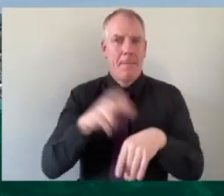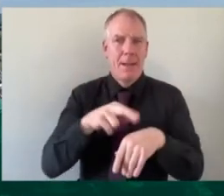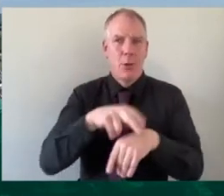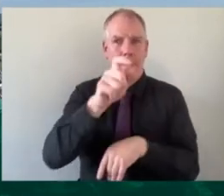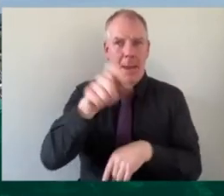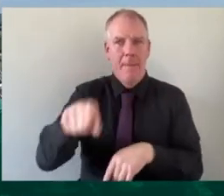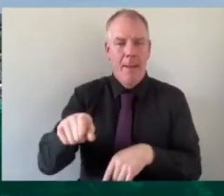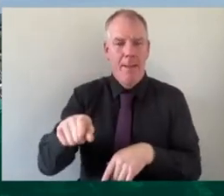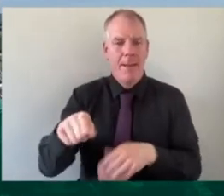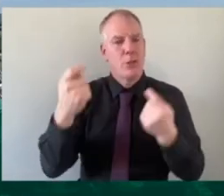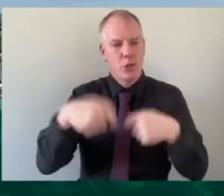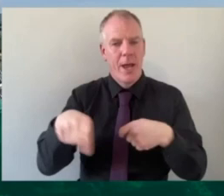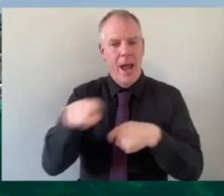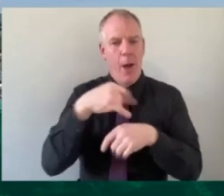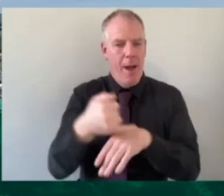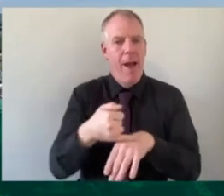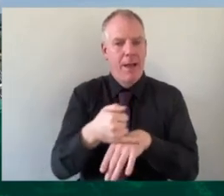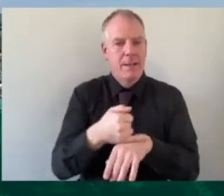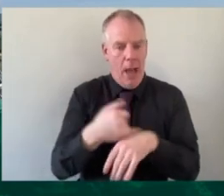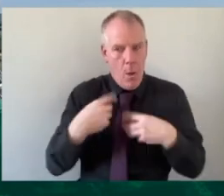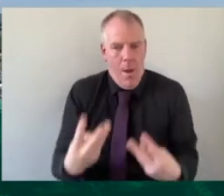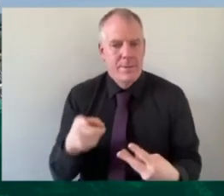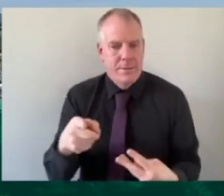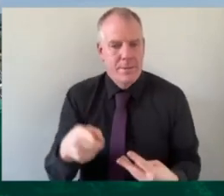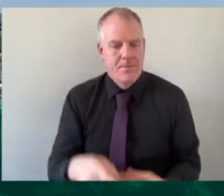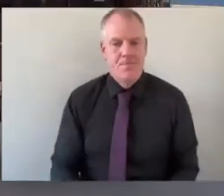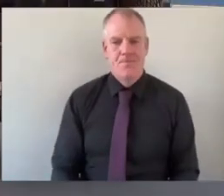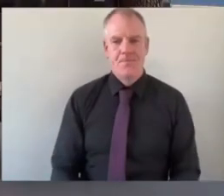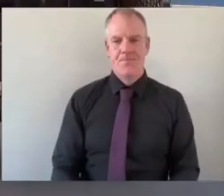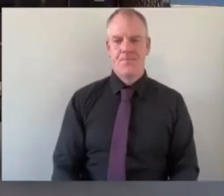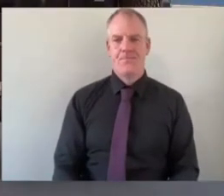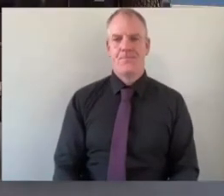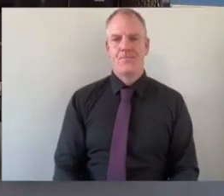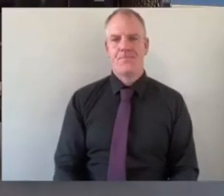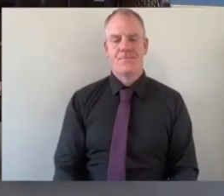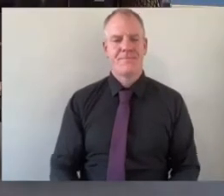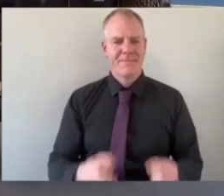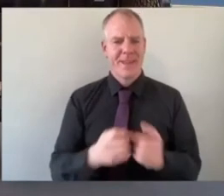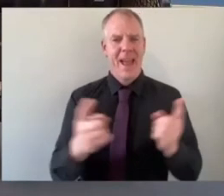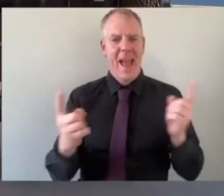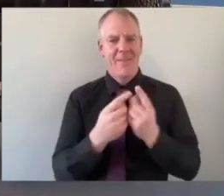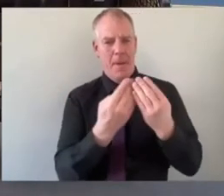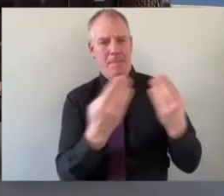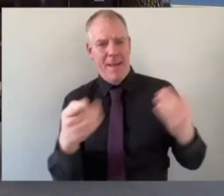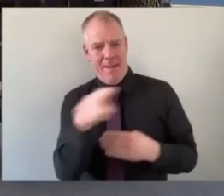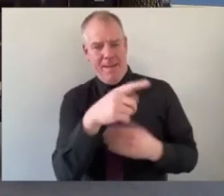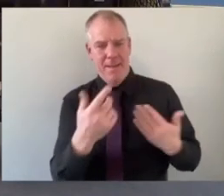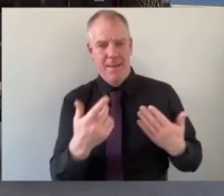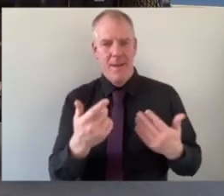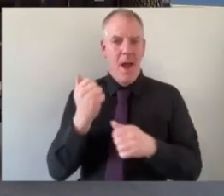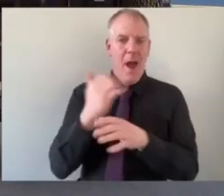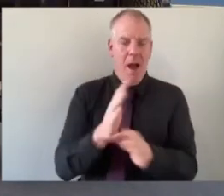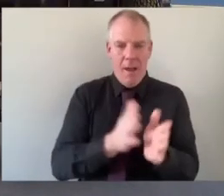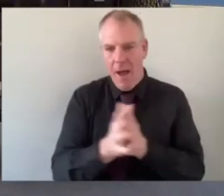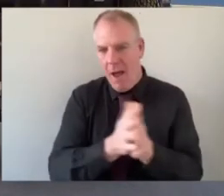who share these islands and that's something that i'm keenly interested in i think everyone on the panel and everyone here i think we're all keen on making